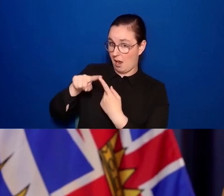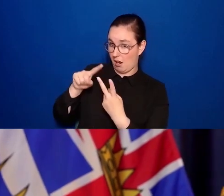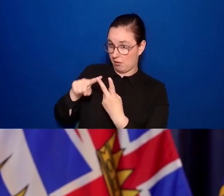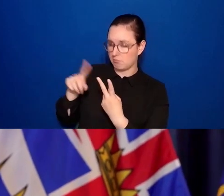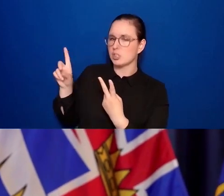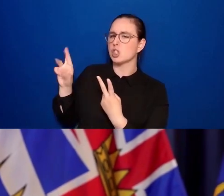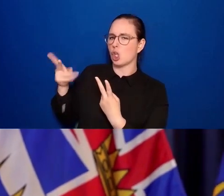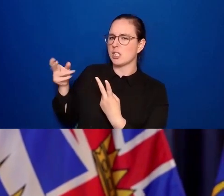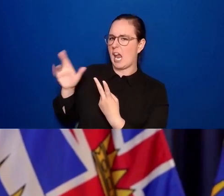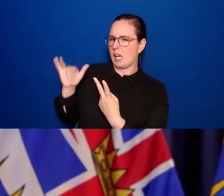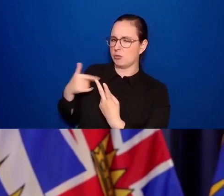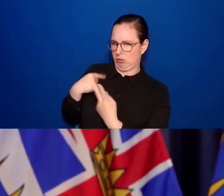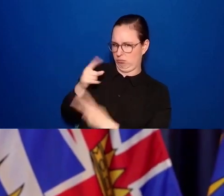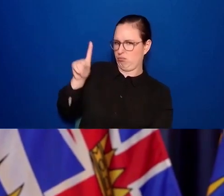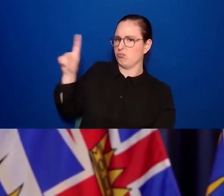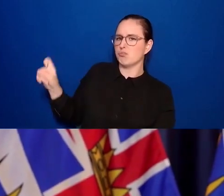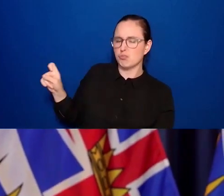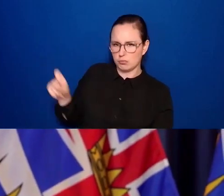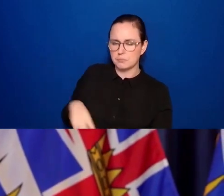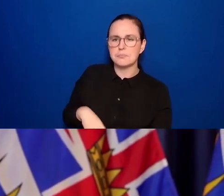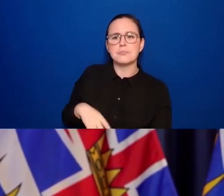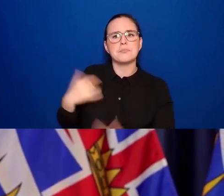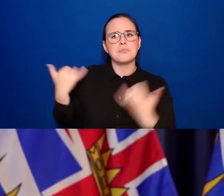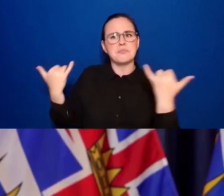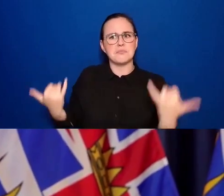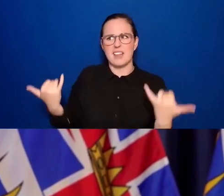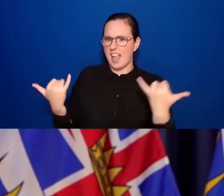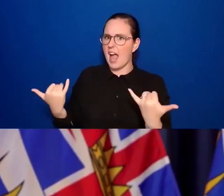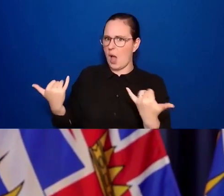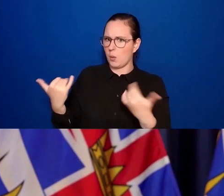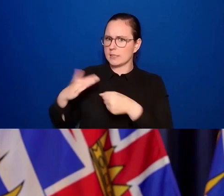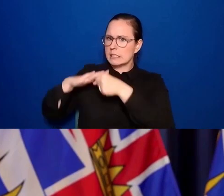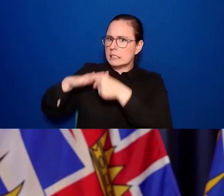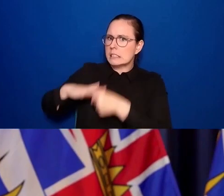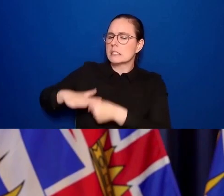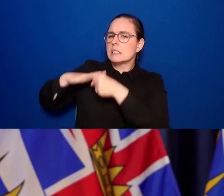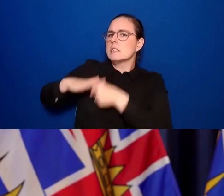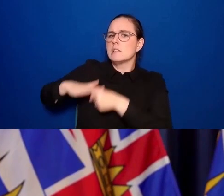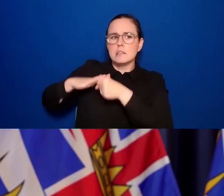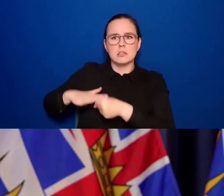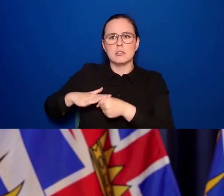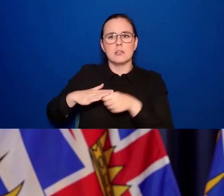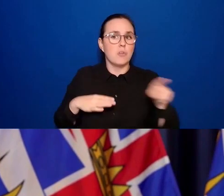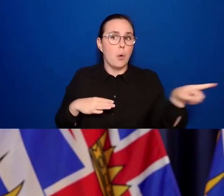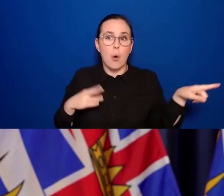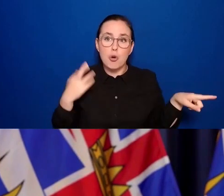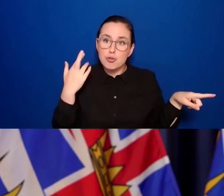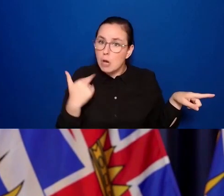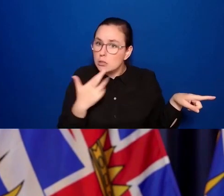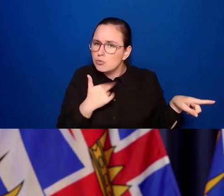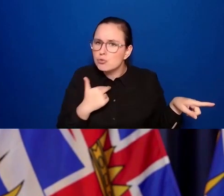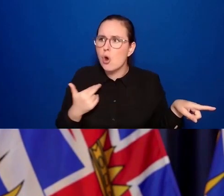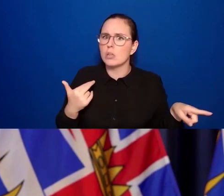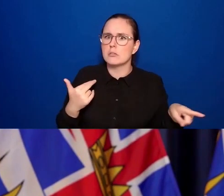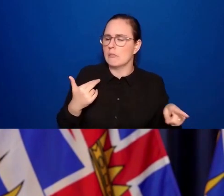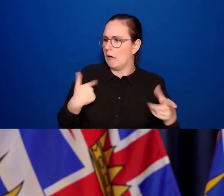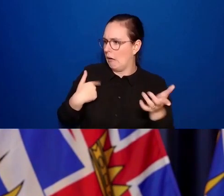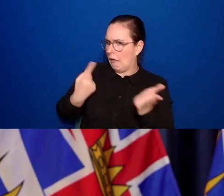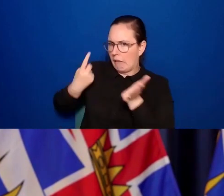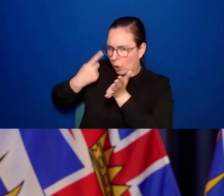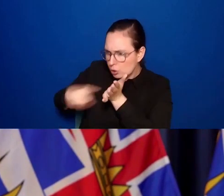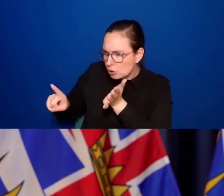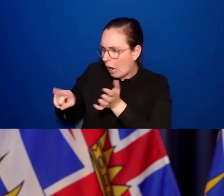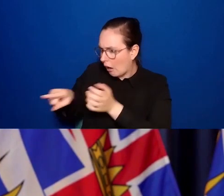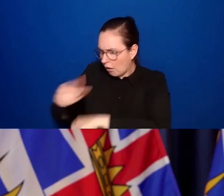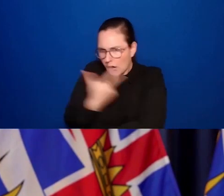not often asked unless they're serving alcohol to ask for ID. They will be required to do something new. Will